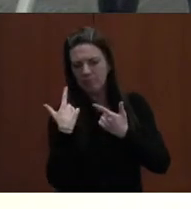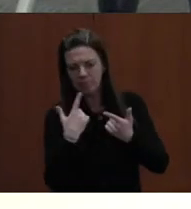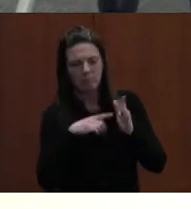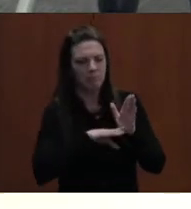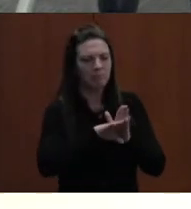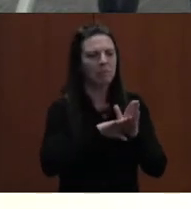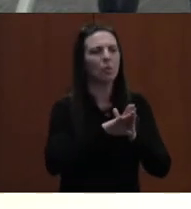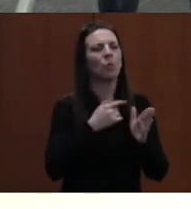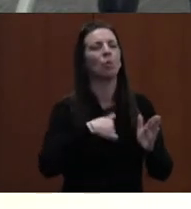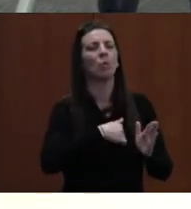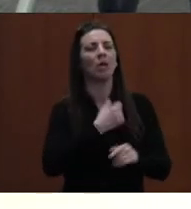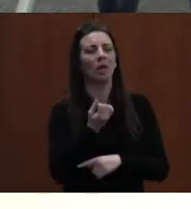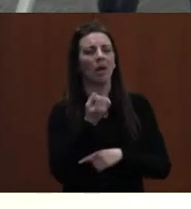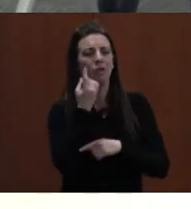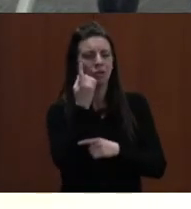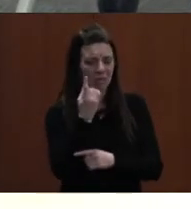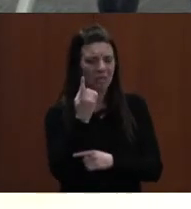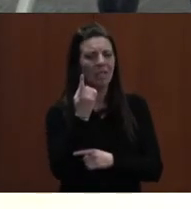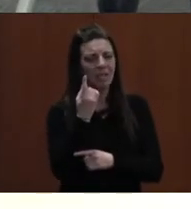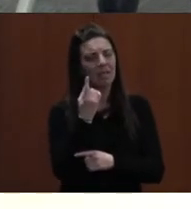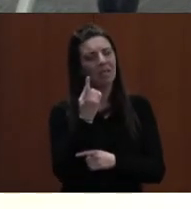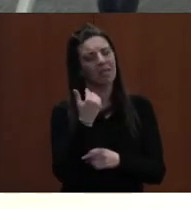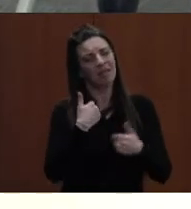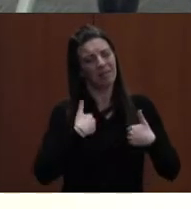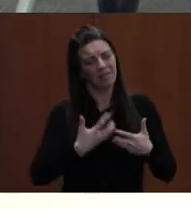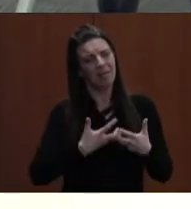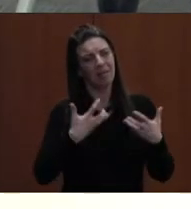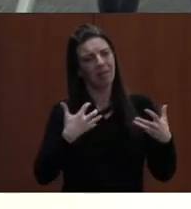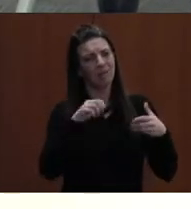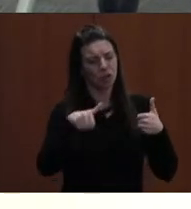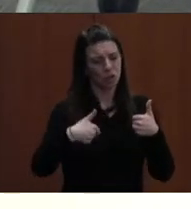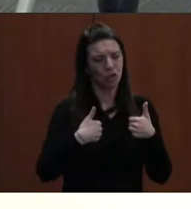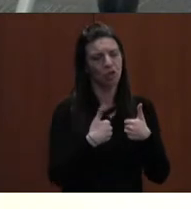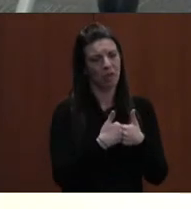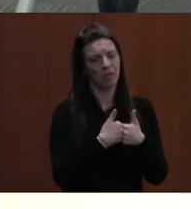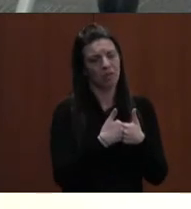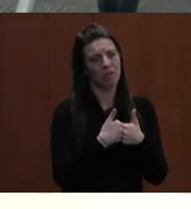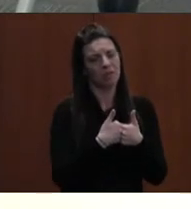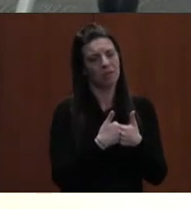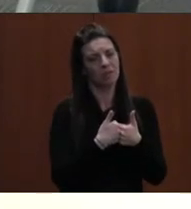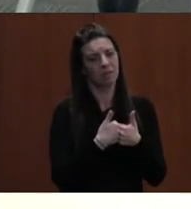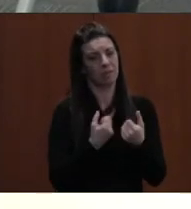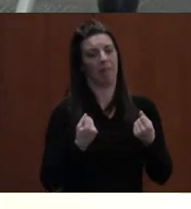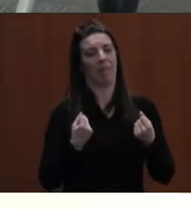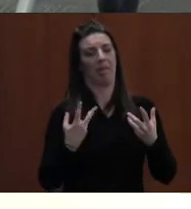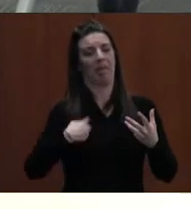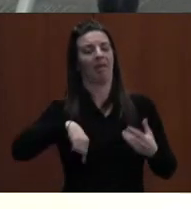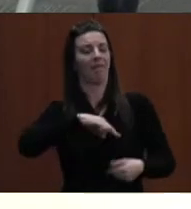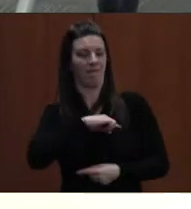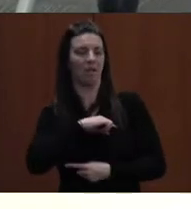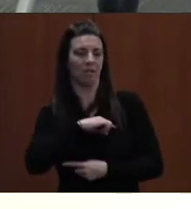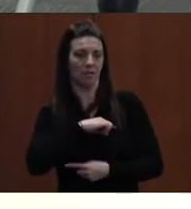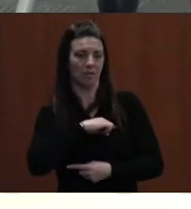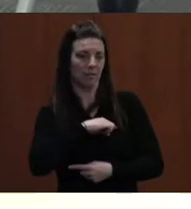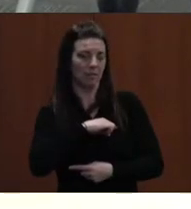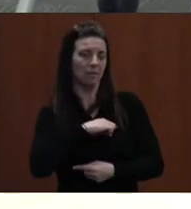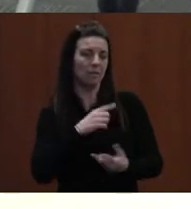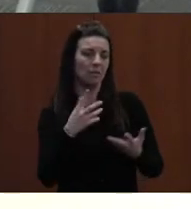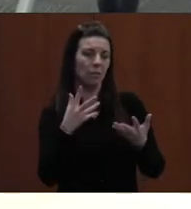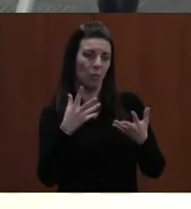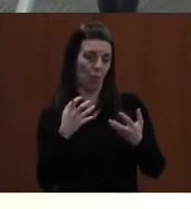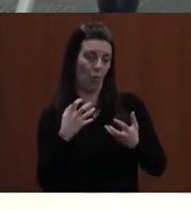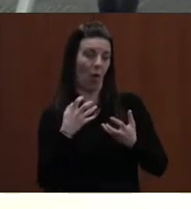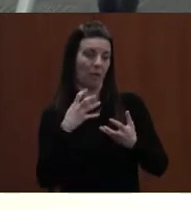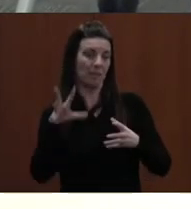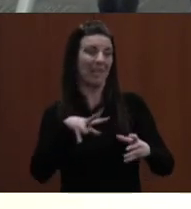We understand and know the challenges and many of us would like to think we could be part and would like to be part of the